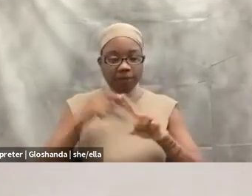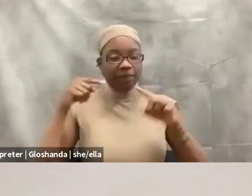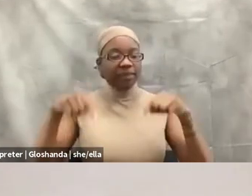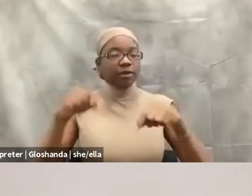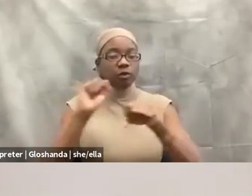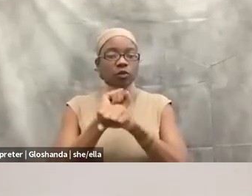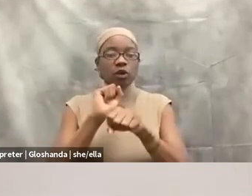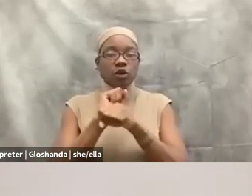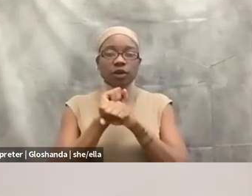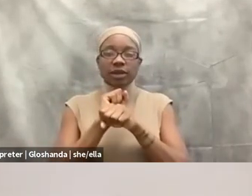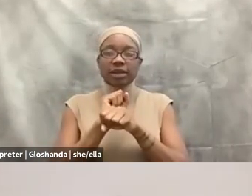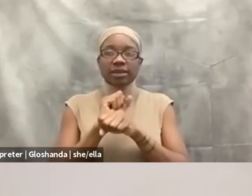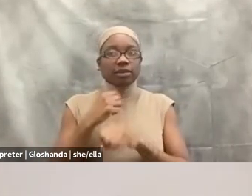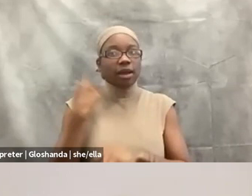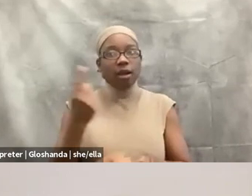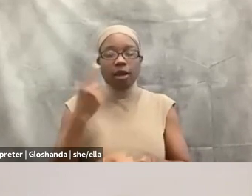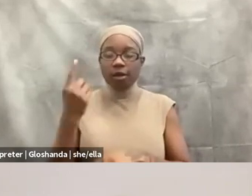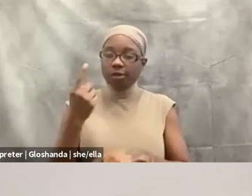So I'll, I'll always say